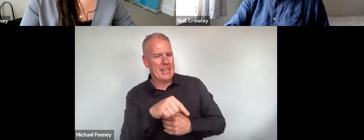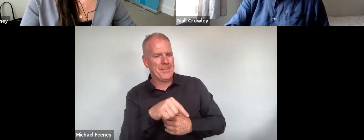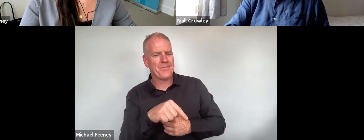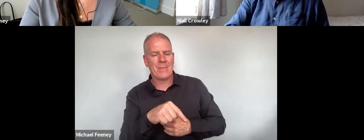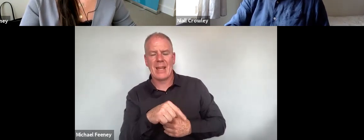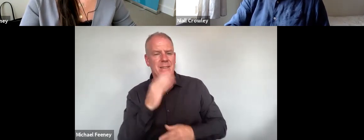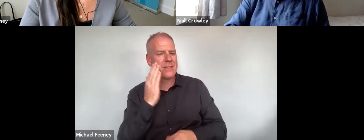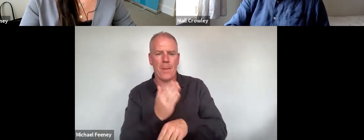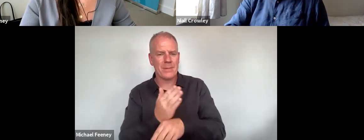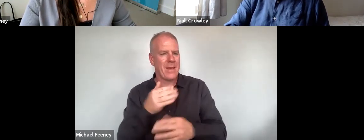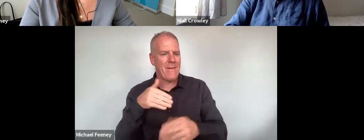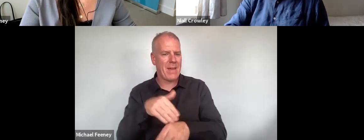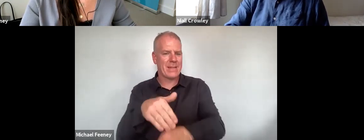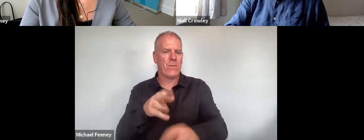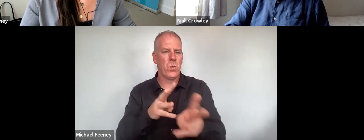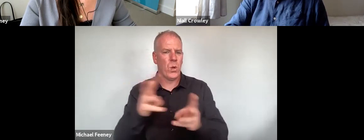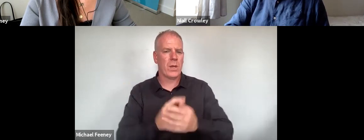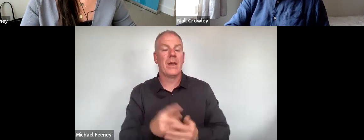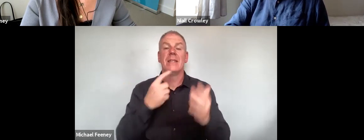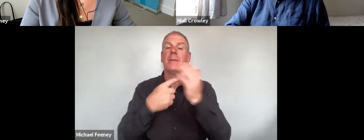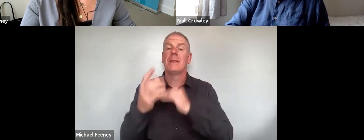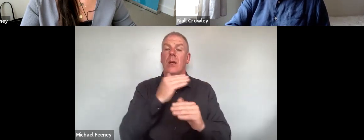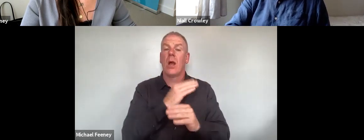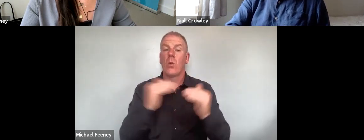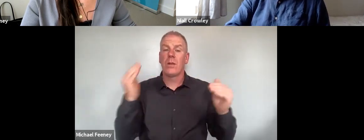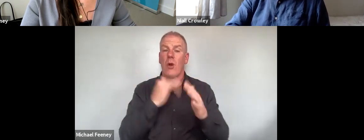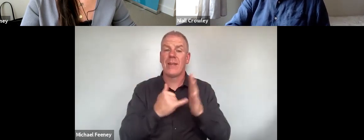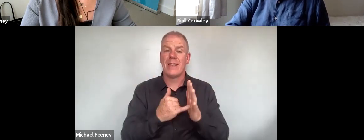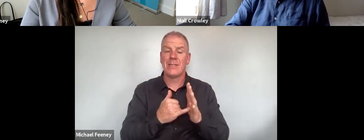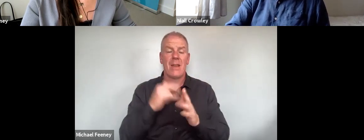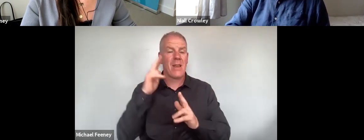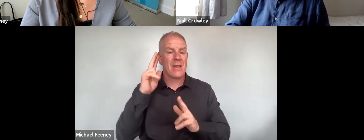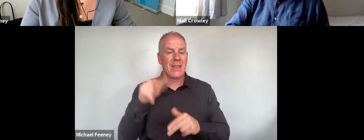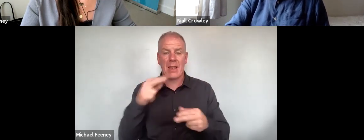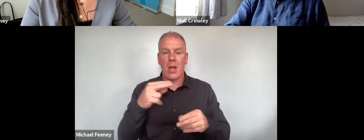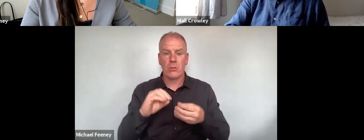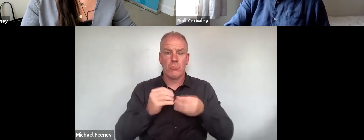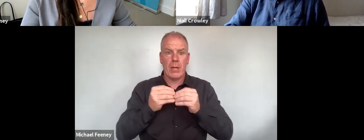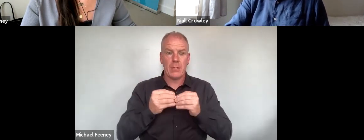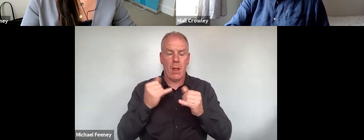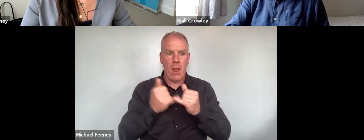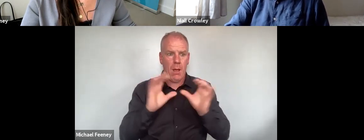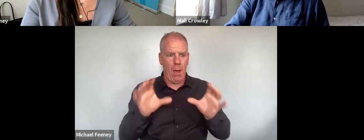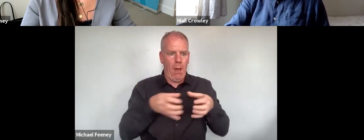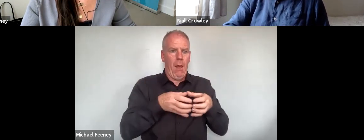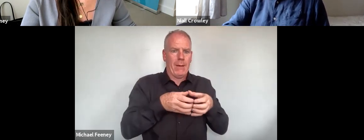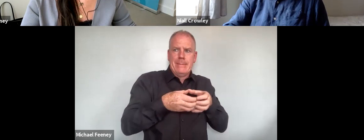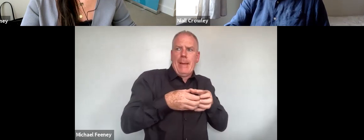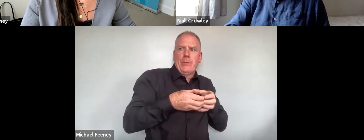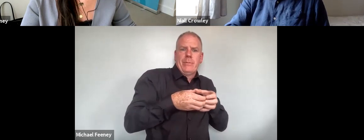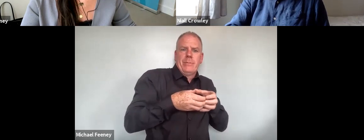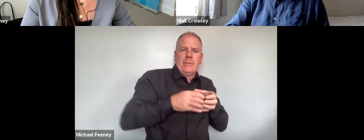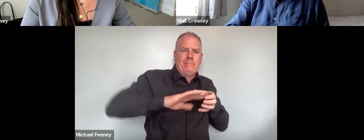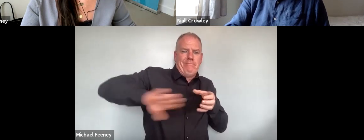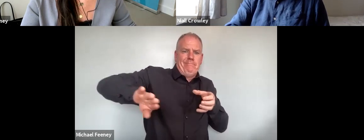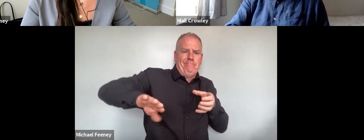effectiveness. The independence of equality bodies however can't be seen in terms of creating some form of hallowed separate space free from